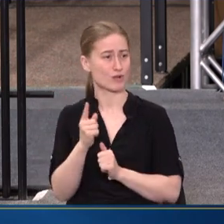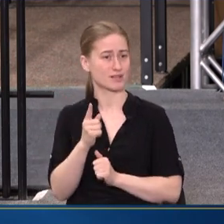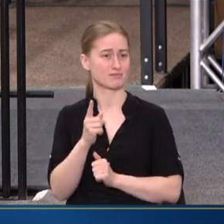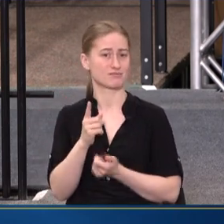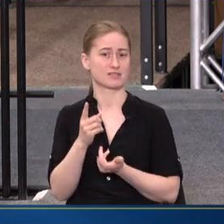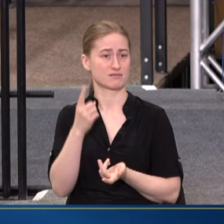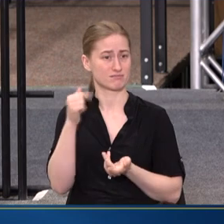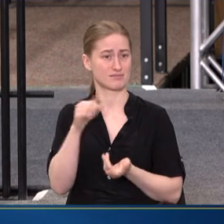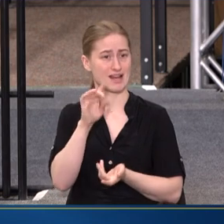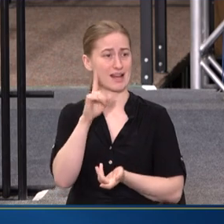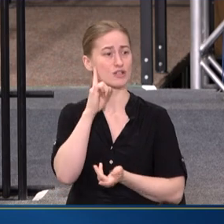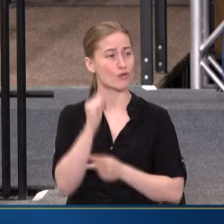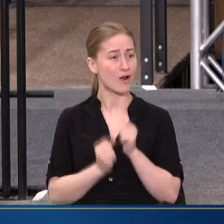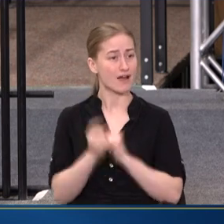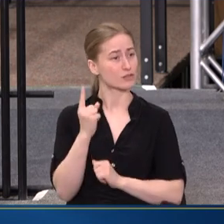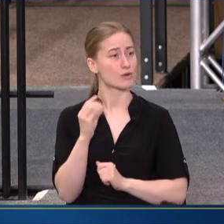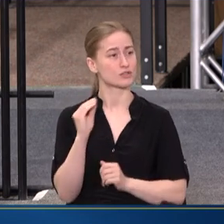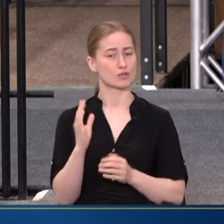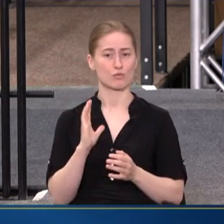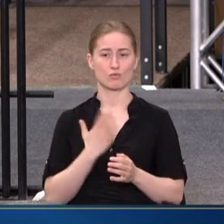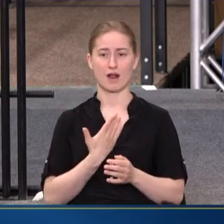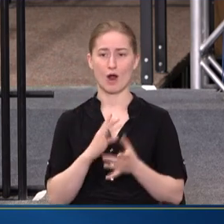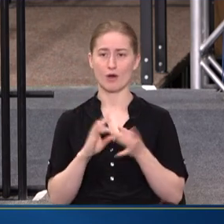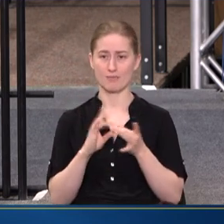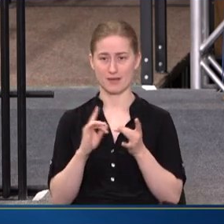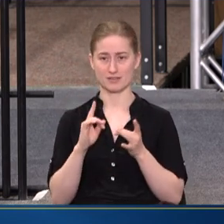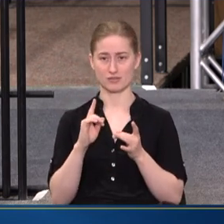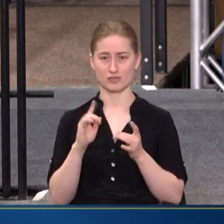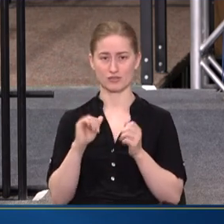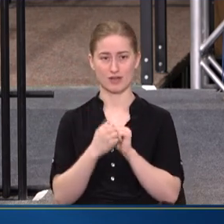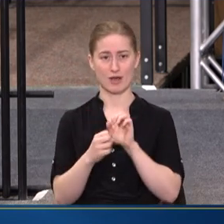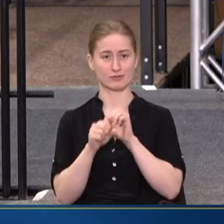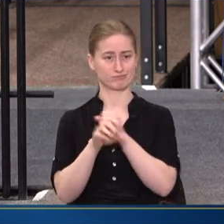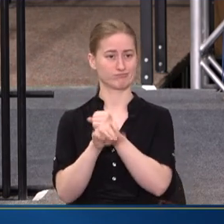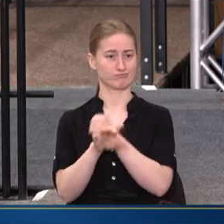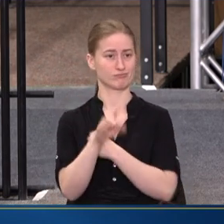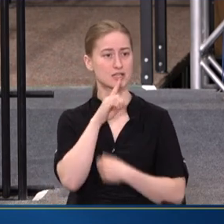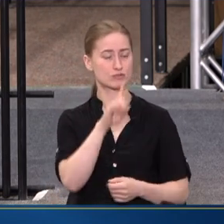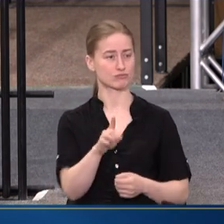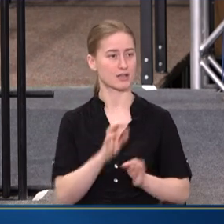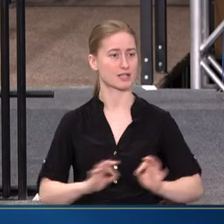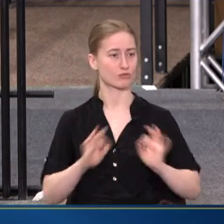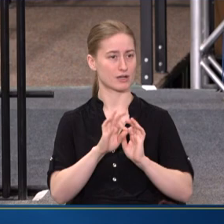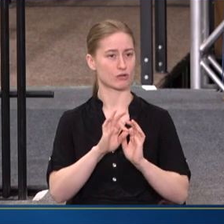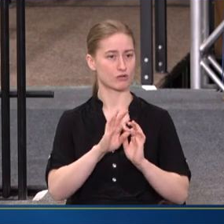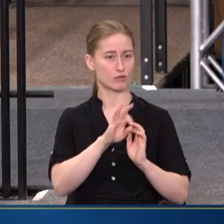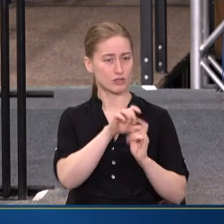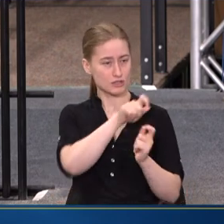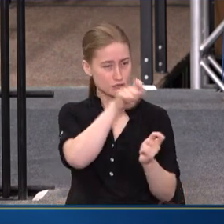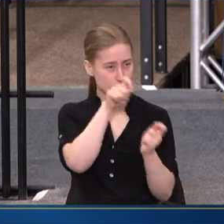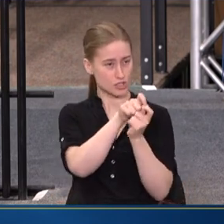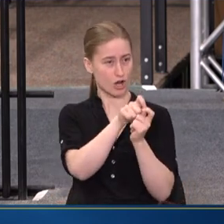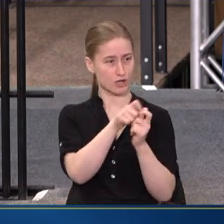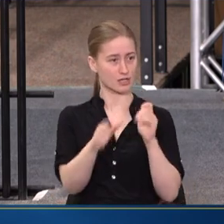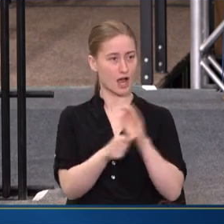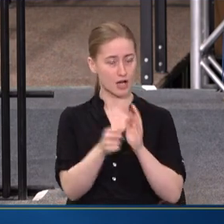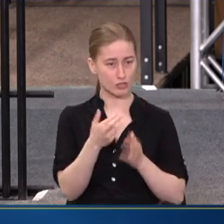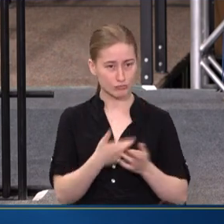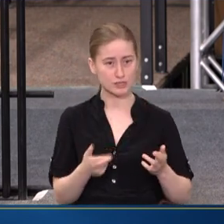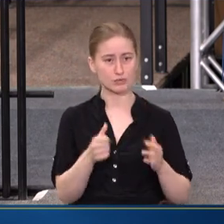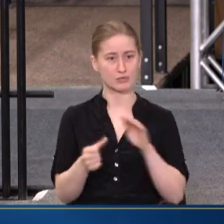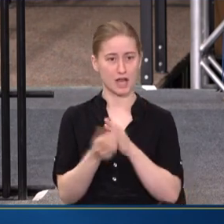EVERYBODY. AND SO OUR MESSAGING IS REALLY GOING TO BE CRITICAL THERE TO TARGET UNDER RESOURCE AND